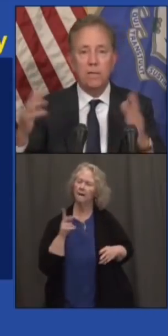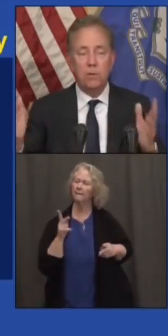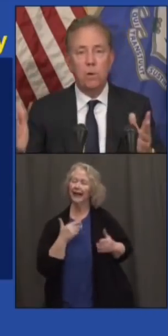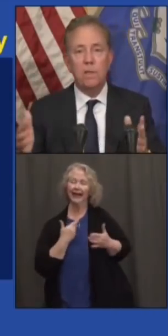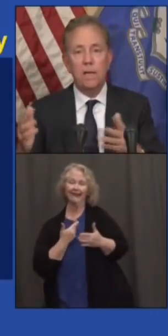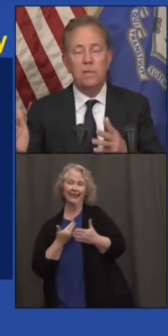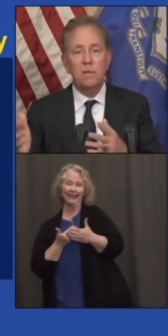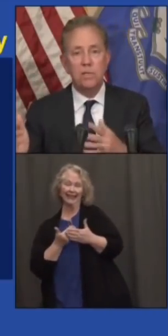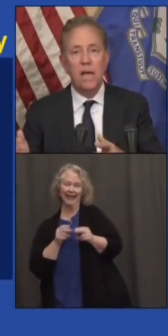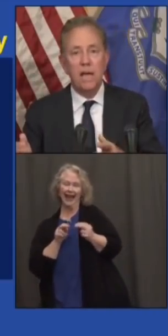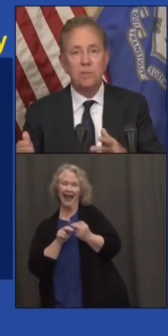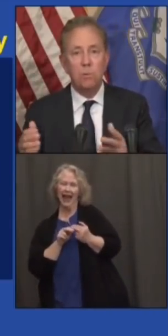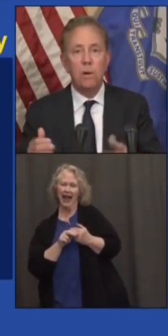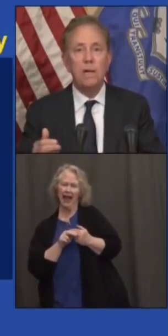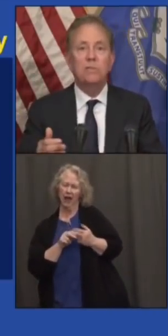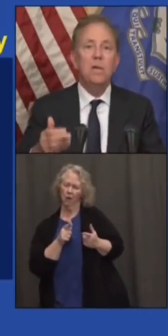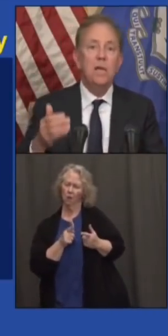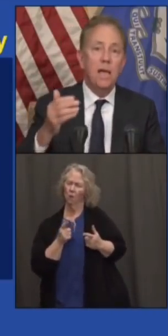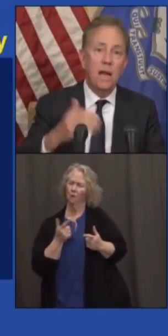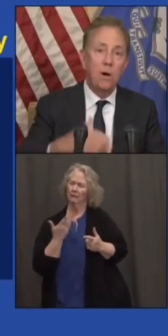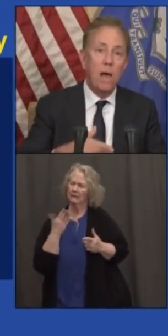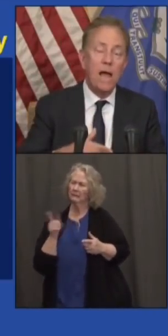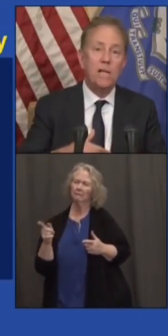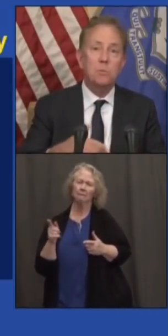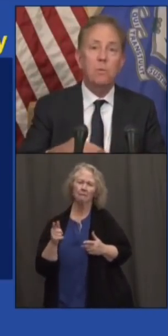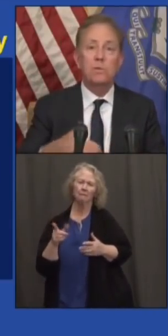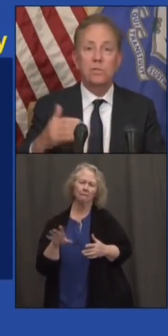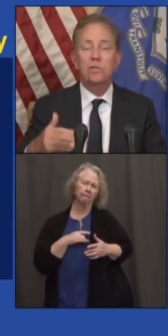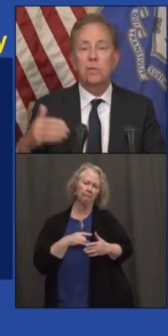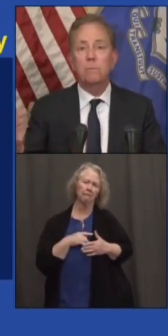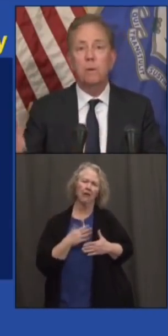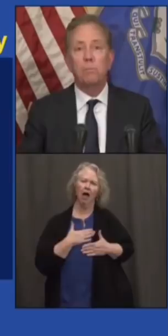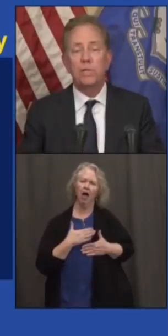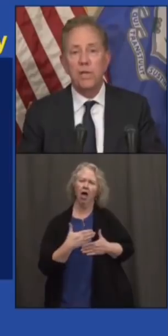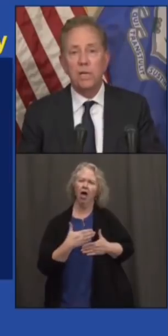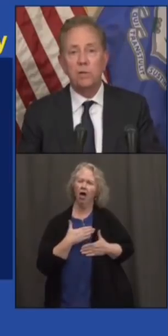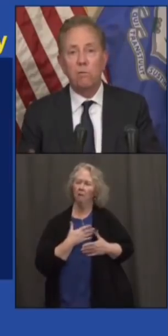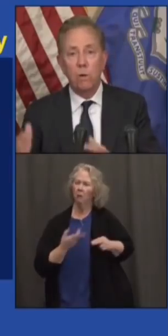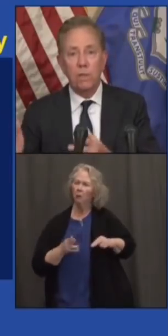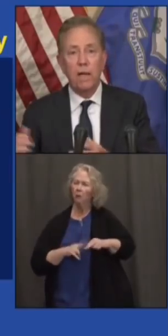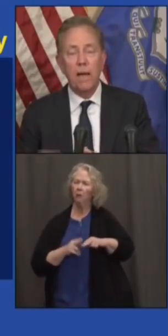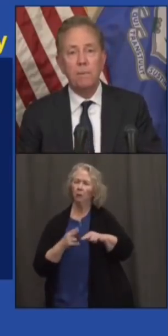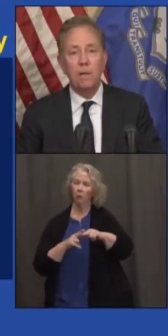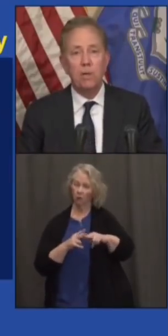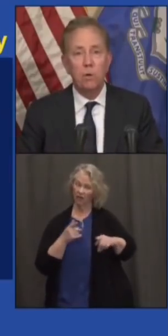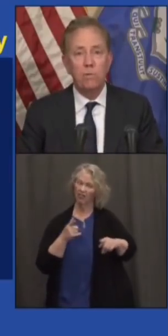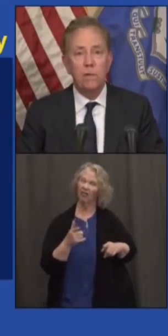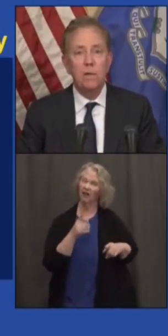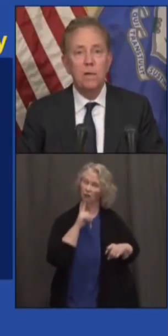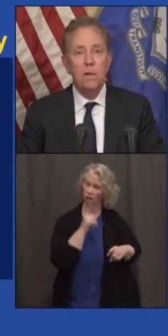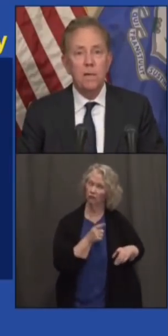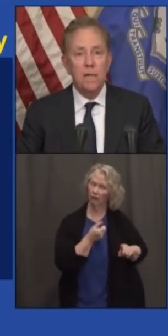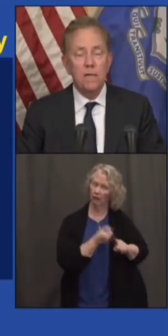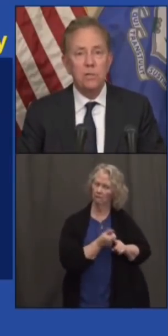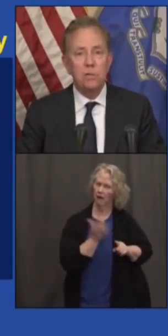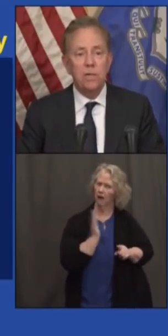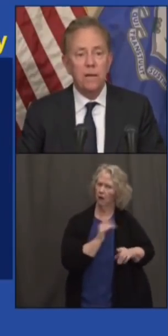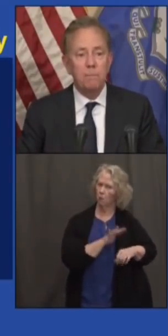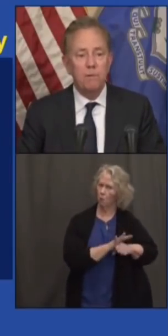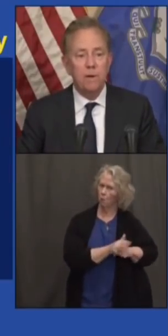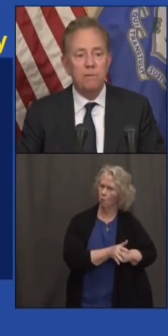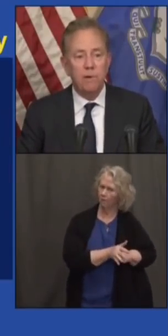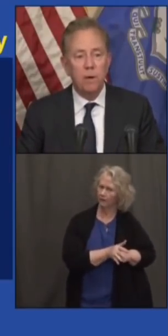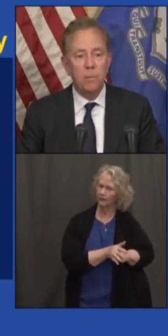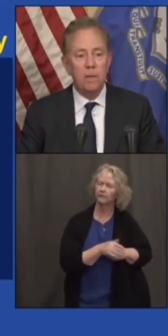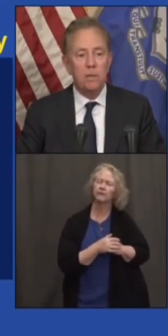highways and what that does to asthma rates and how asthma was such a predictor of what could happen in COVID. These are the